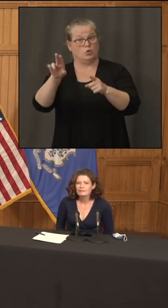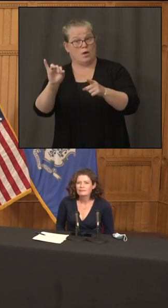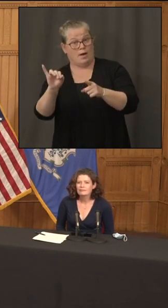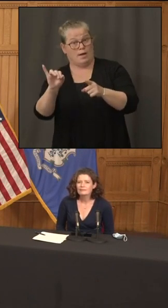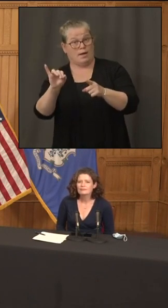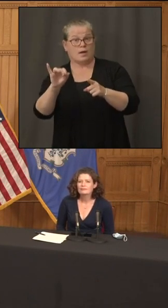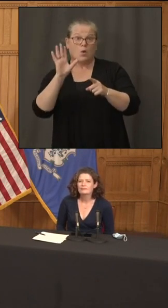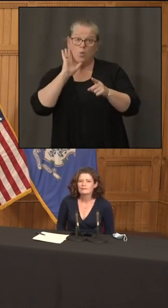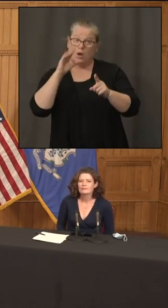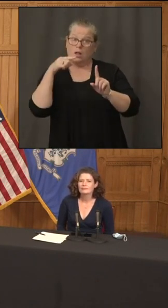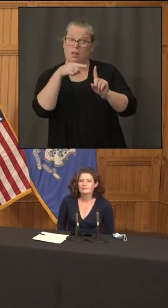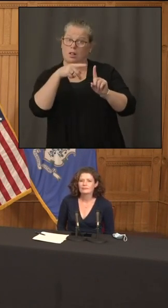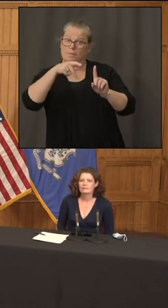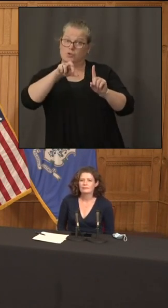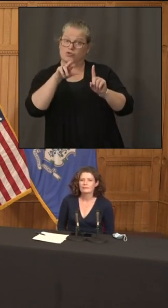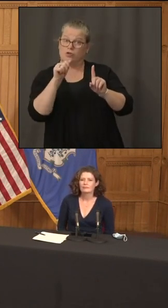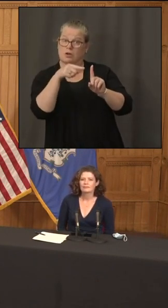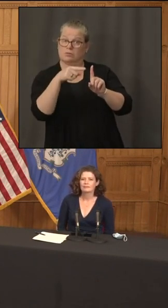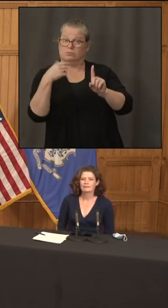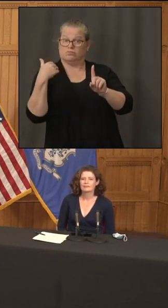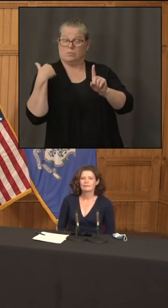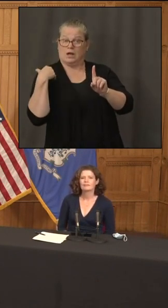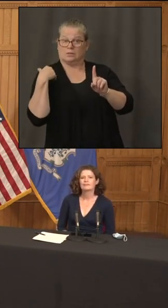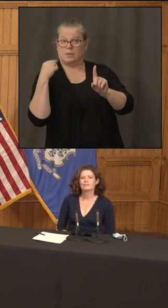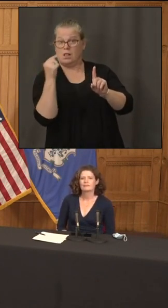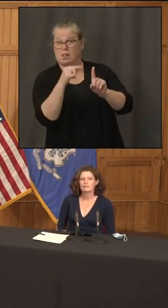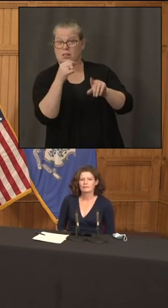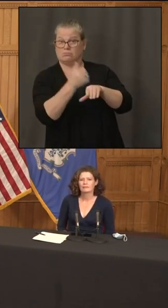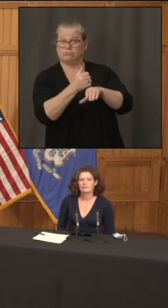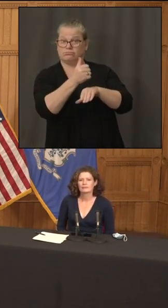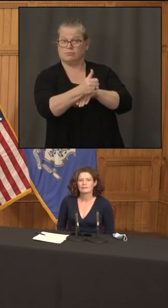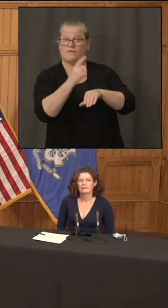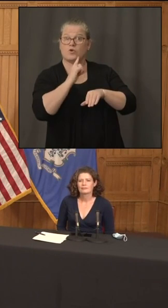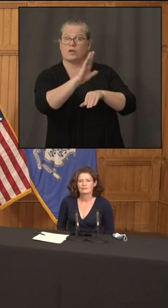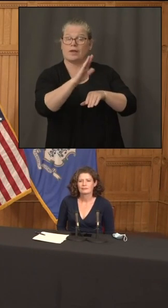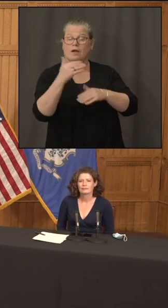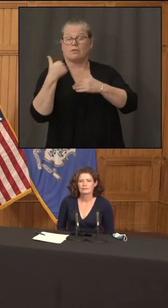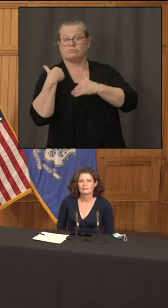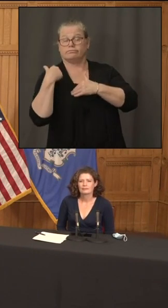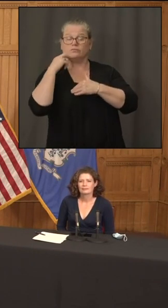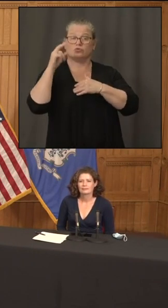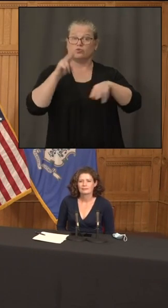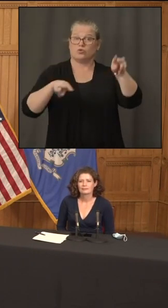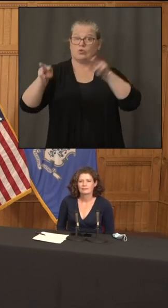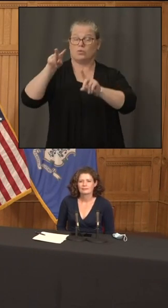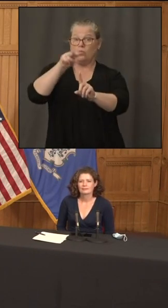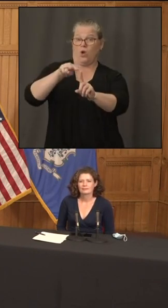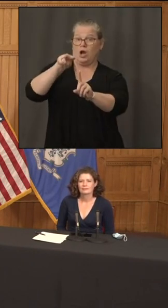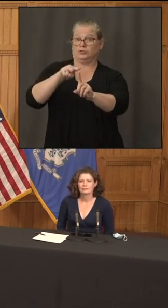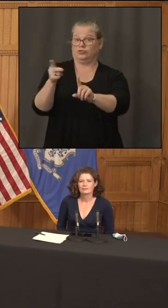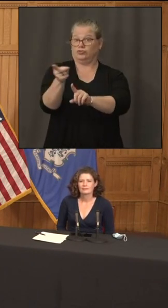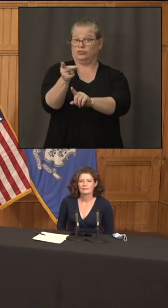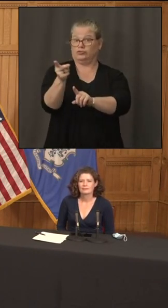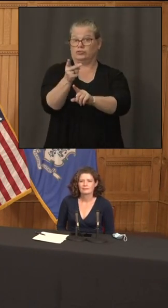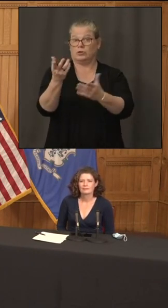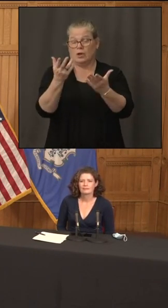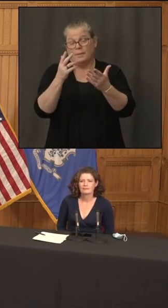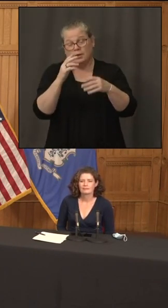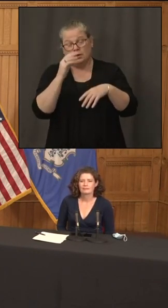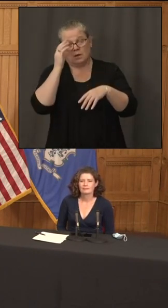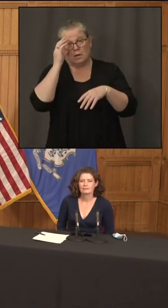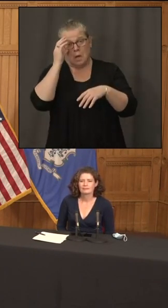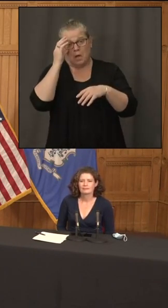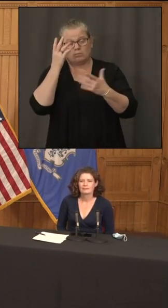uh certainly the legislature as an independent branch of uh co-equal branch of government can can look into it but